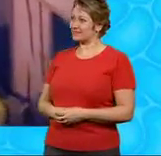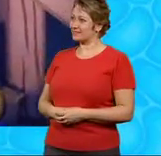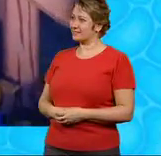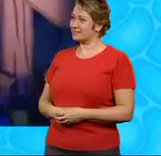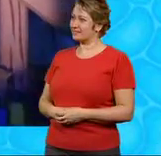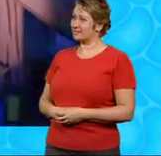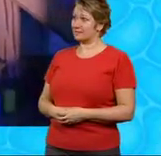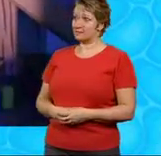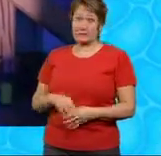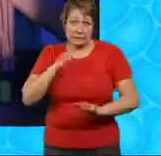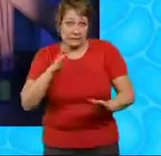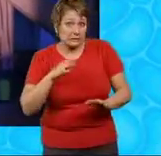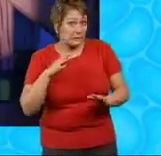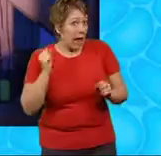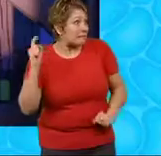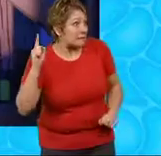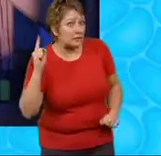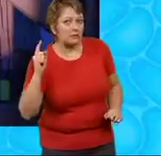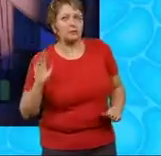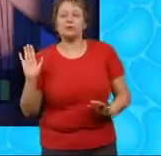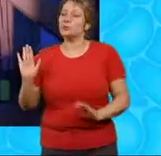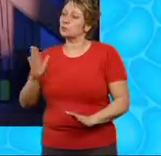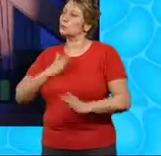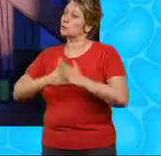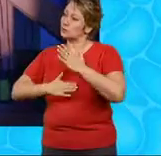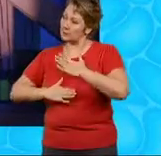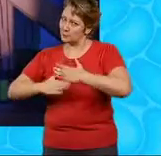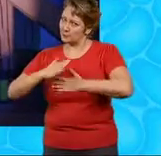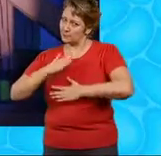Are they here yet, Bob? Patience, Dizzy